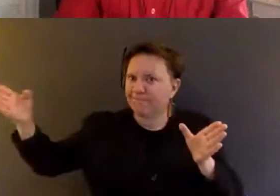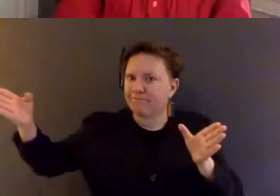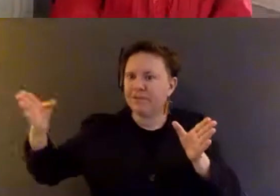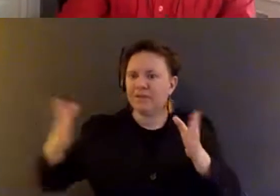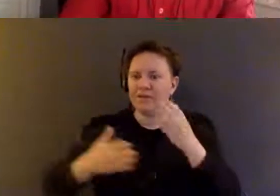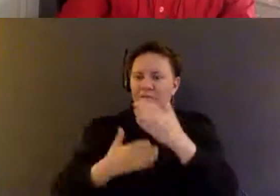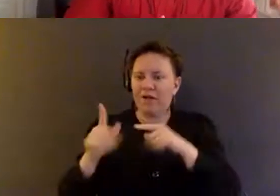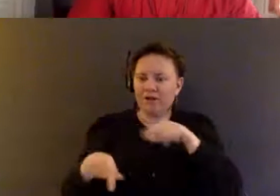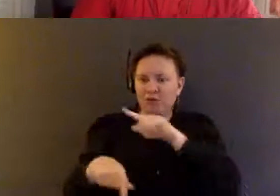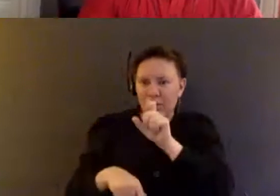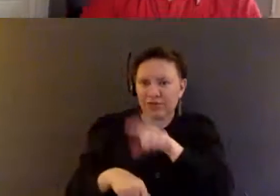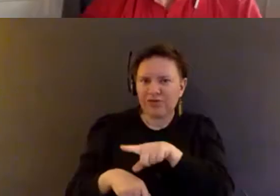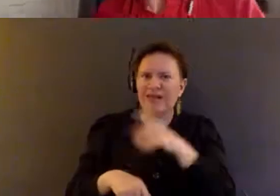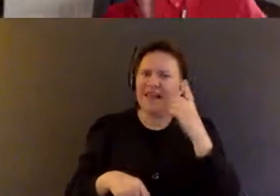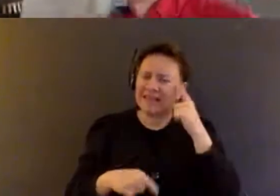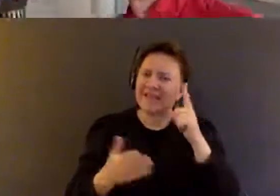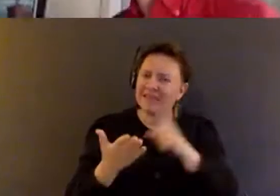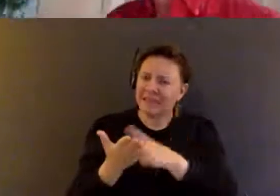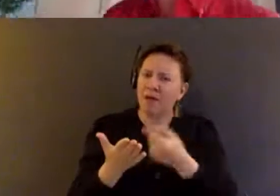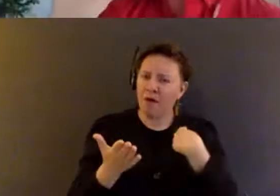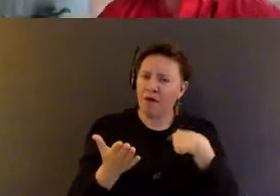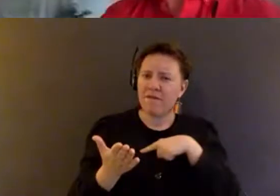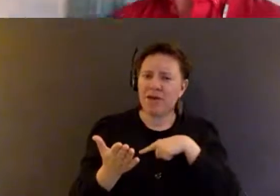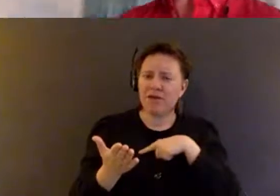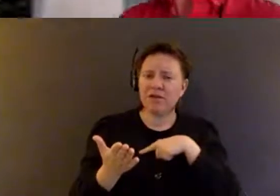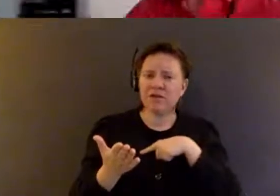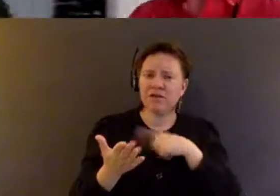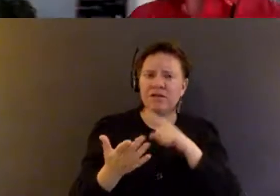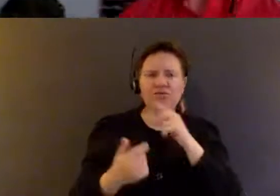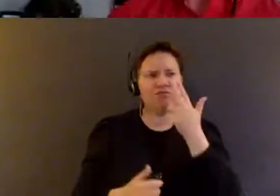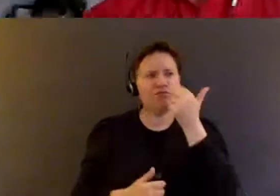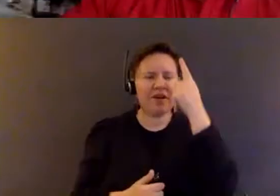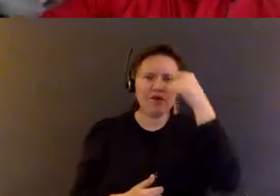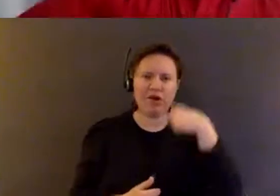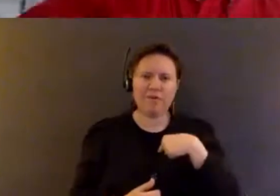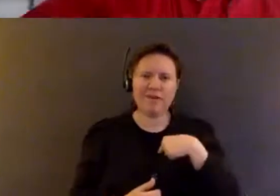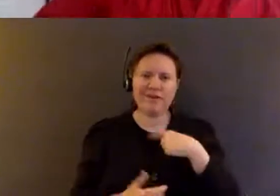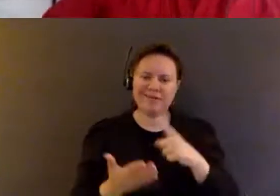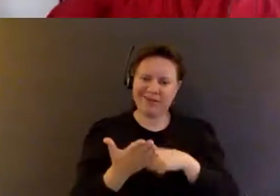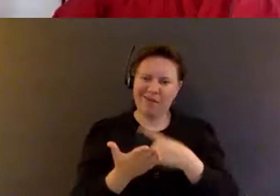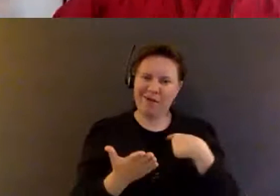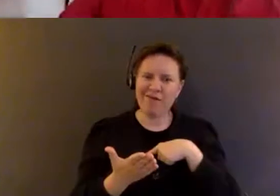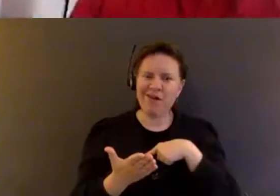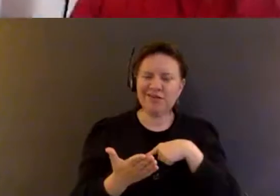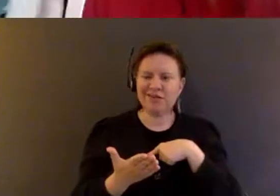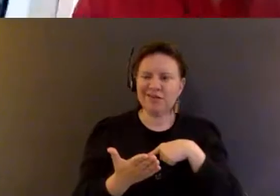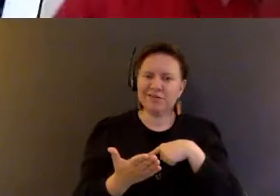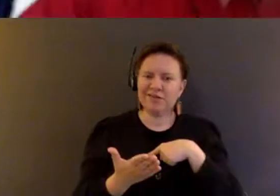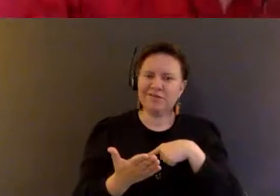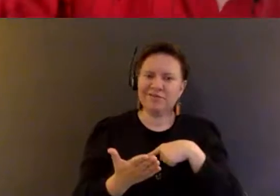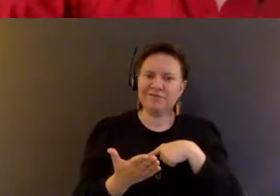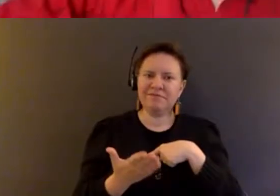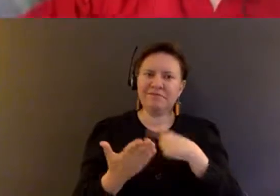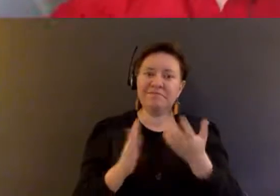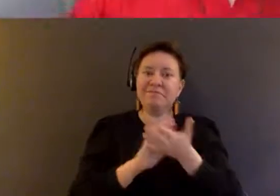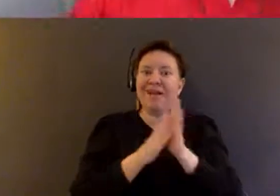you know, I think some of us, um, it's really funny to me that, you know, some of us are, um, you know, becoming